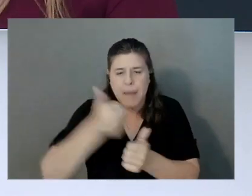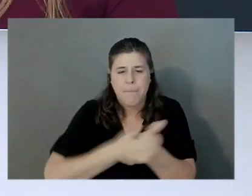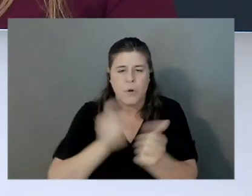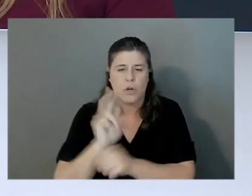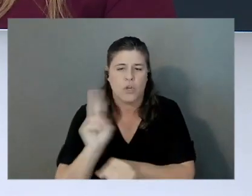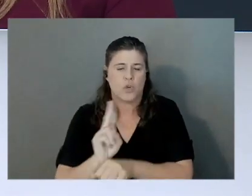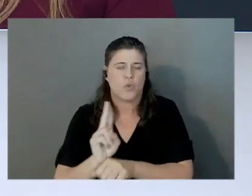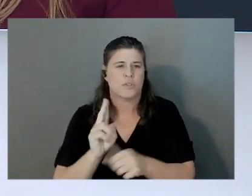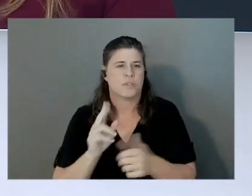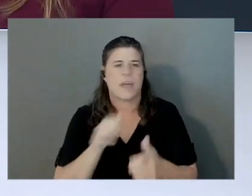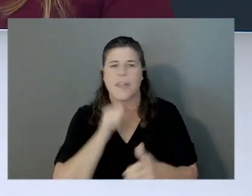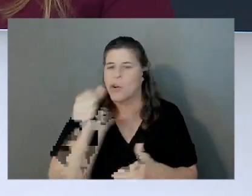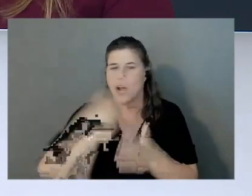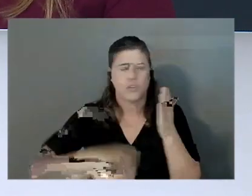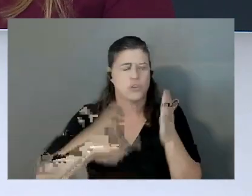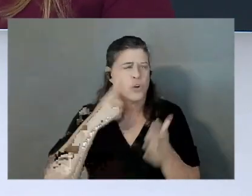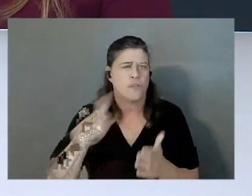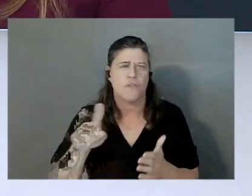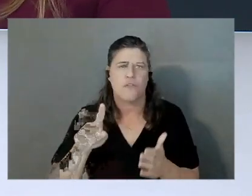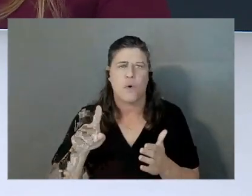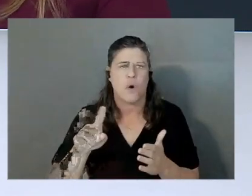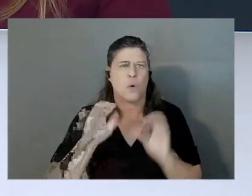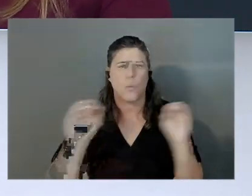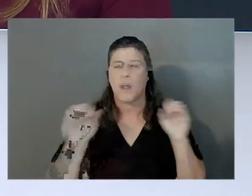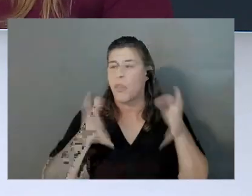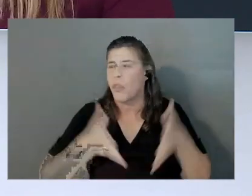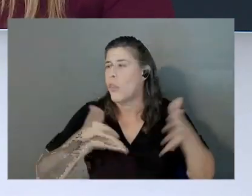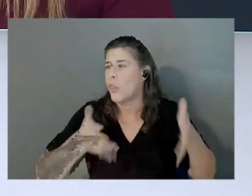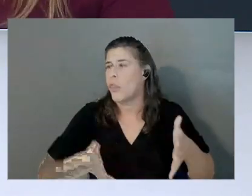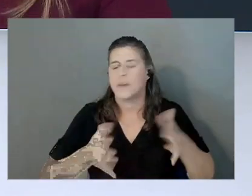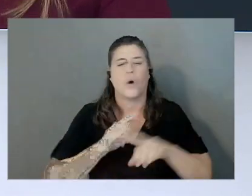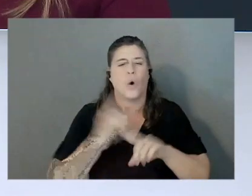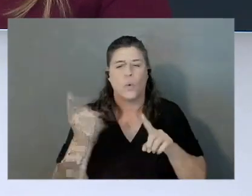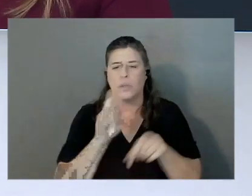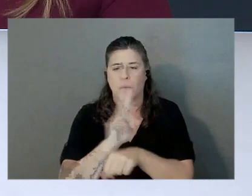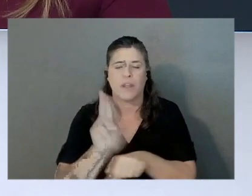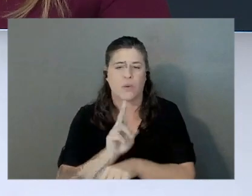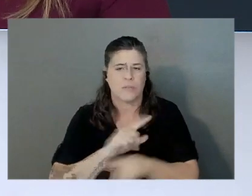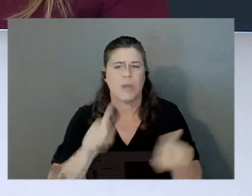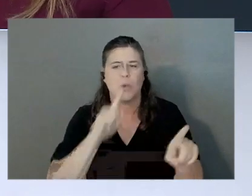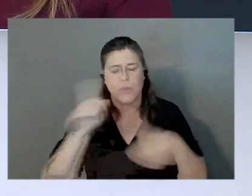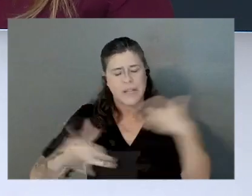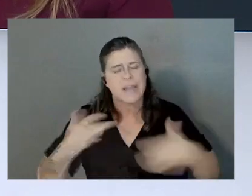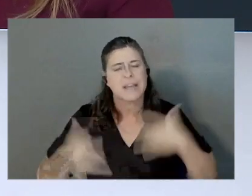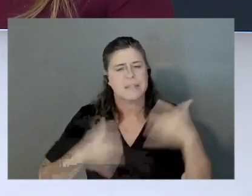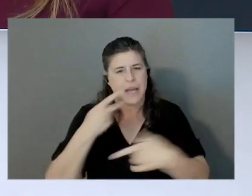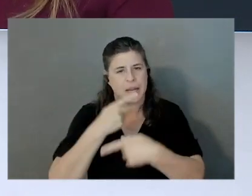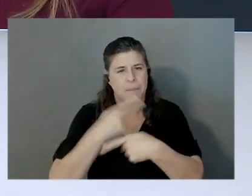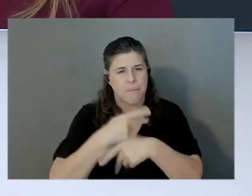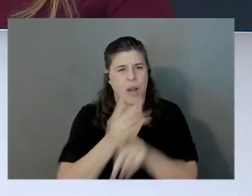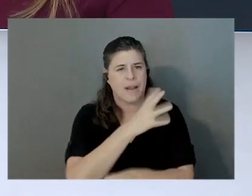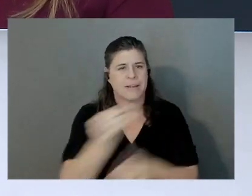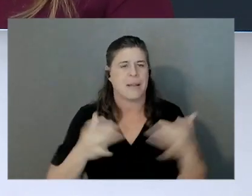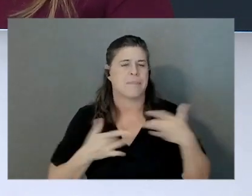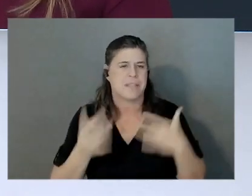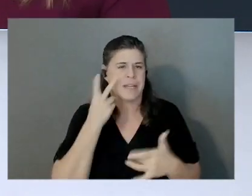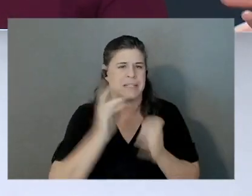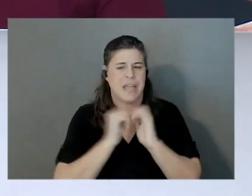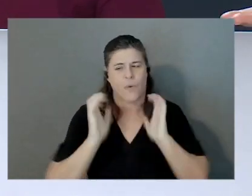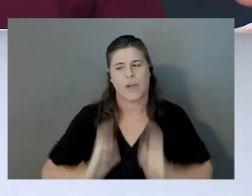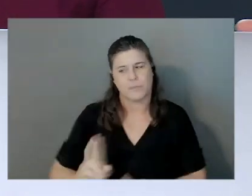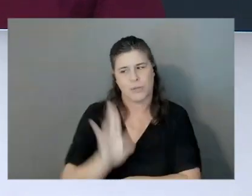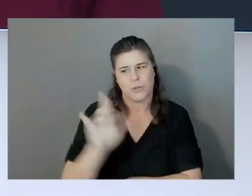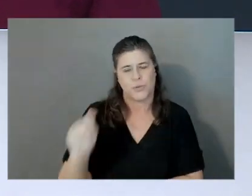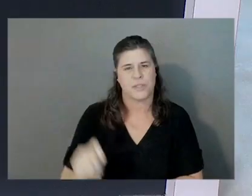don't get charged for when there is any idle time. So it's a really exciting product and excited to see how customers use it. So how